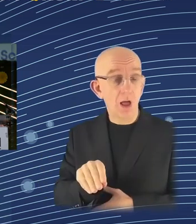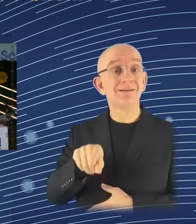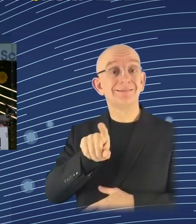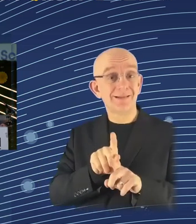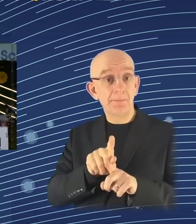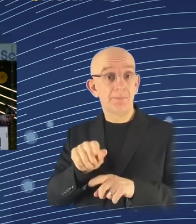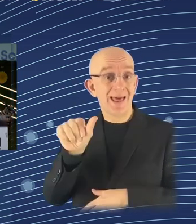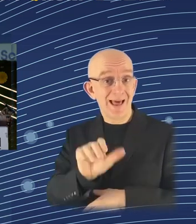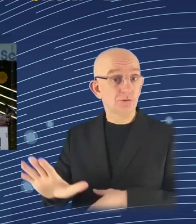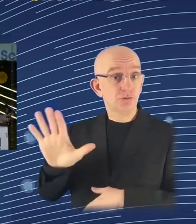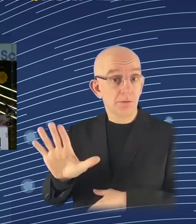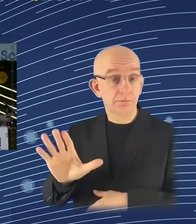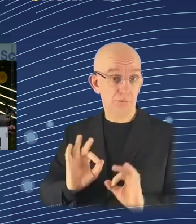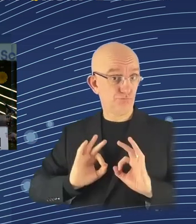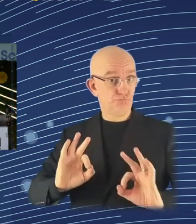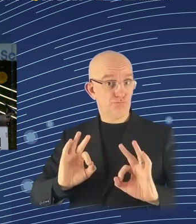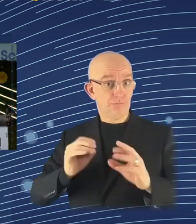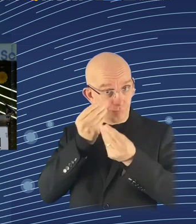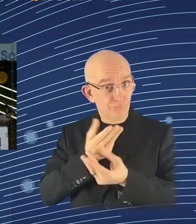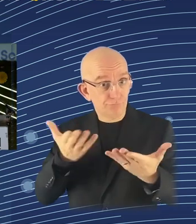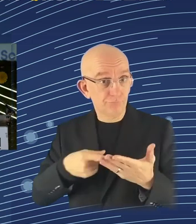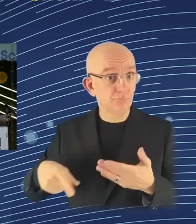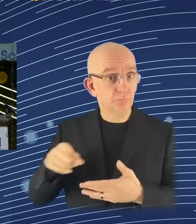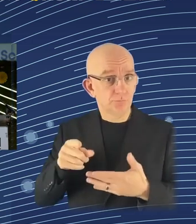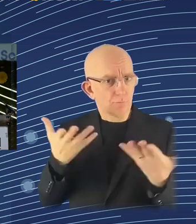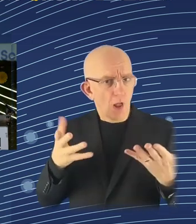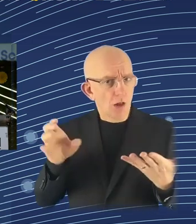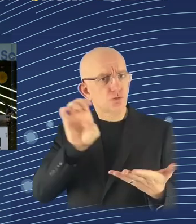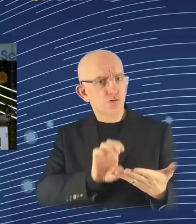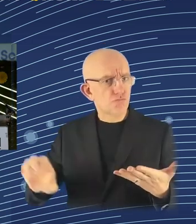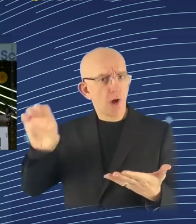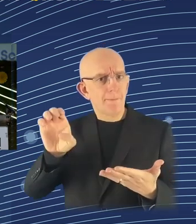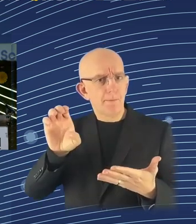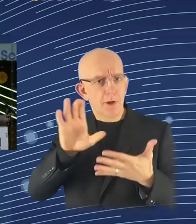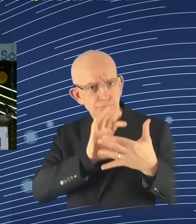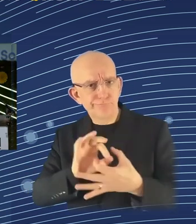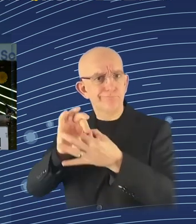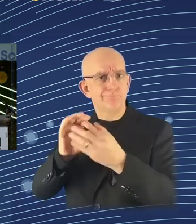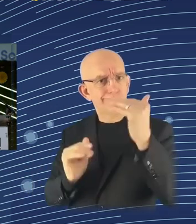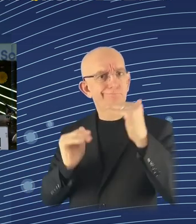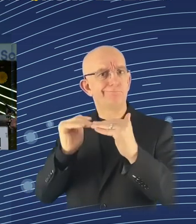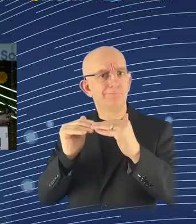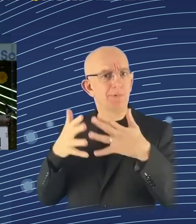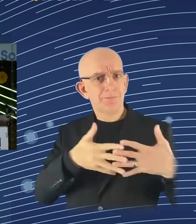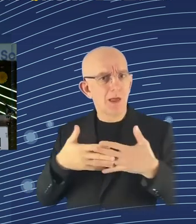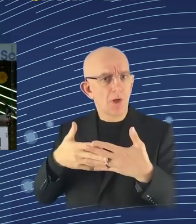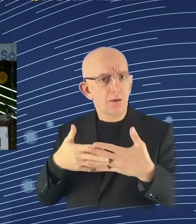be moving up rather than raising the gap between US and China and Europe.